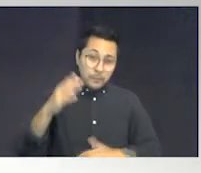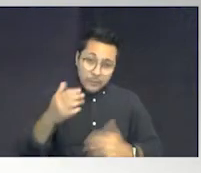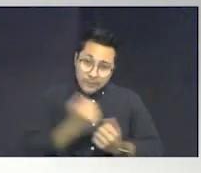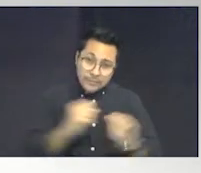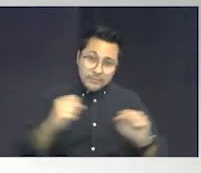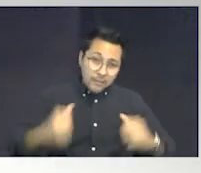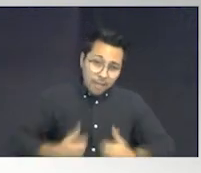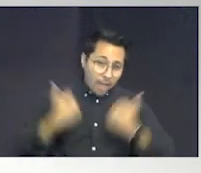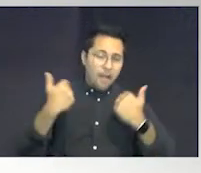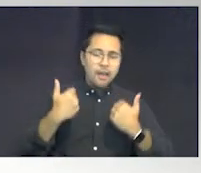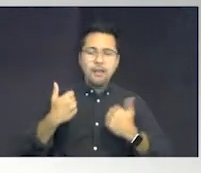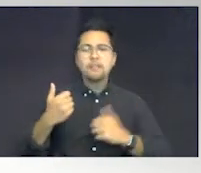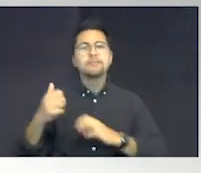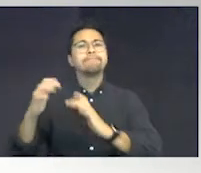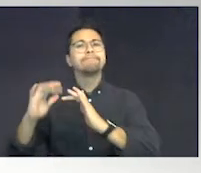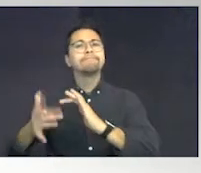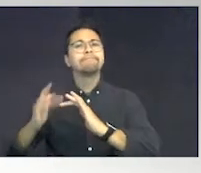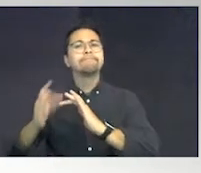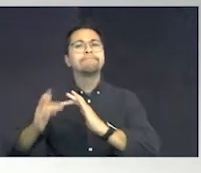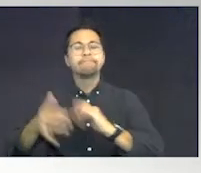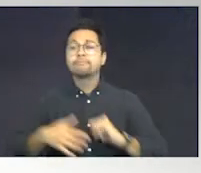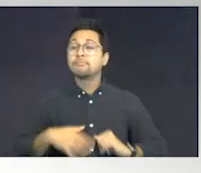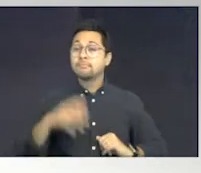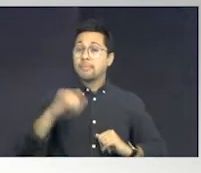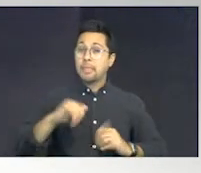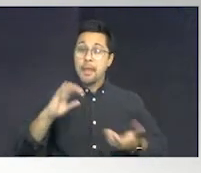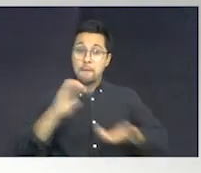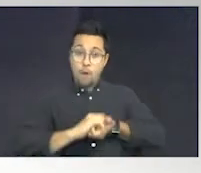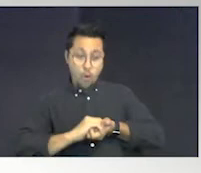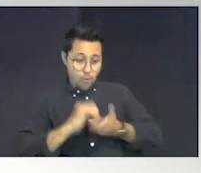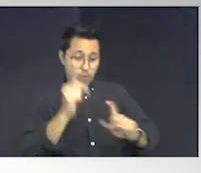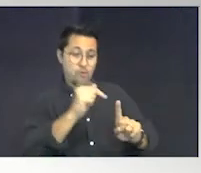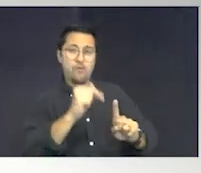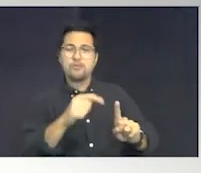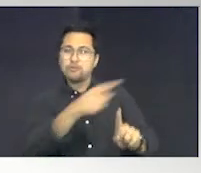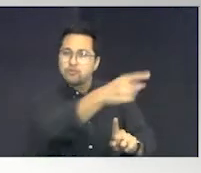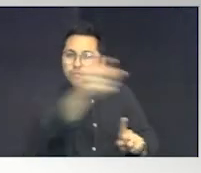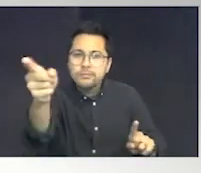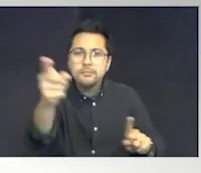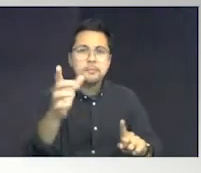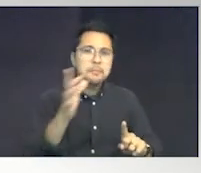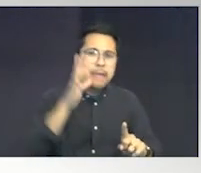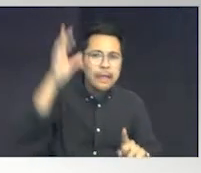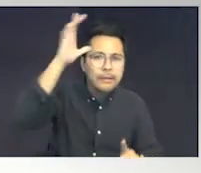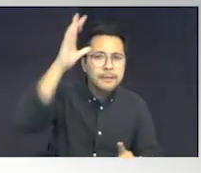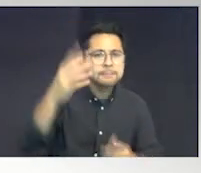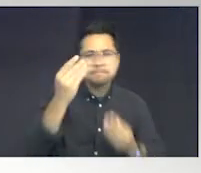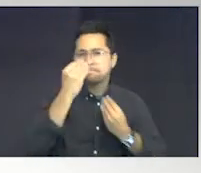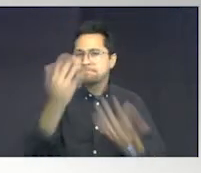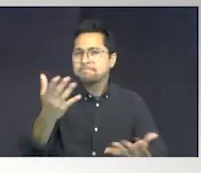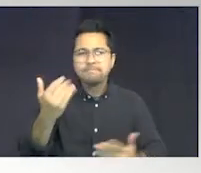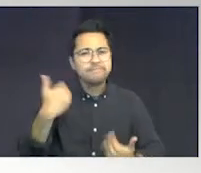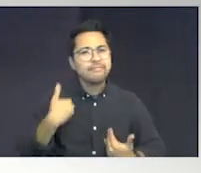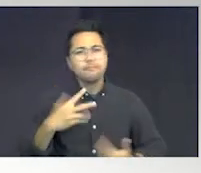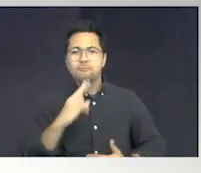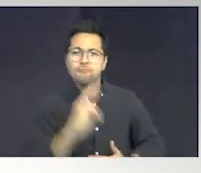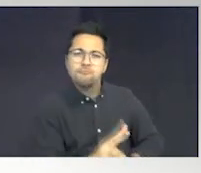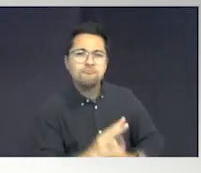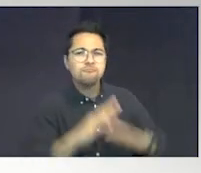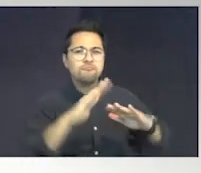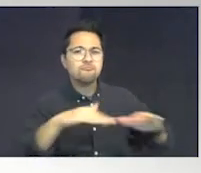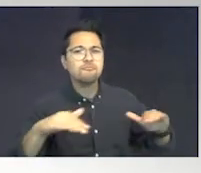is we have a partner, and that partner, is you. Parents. I don't care whether you have a two-year-old